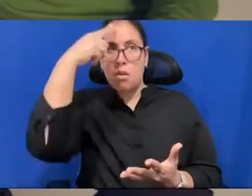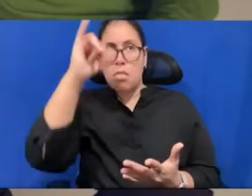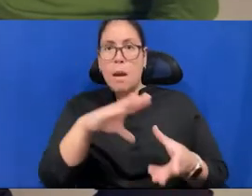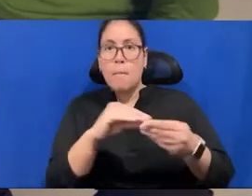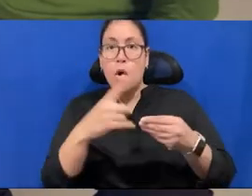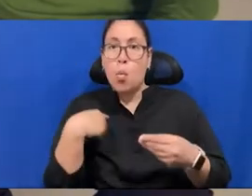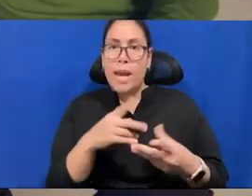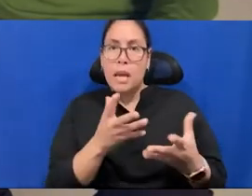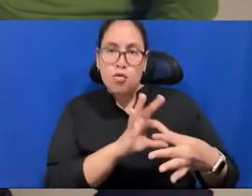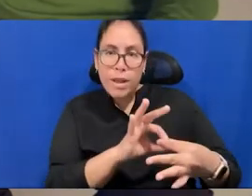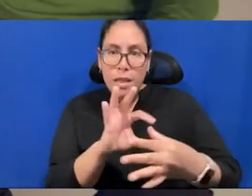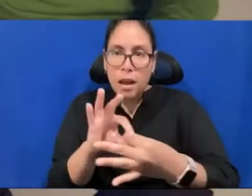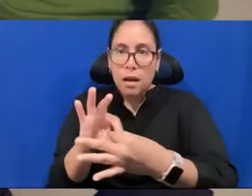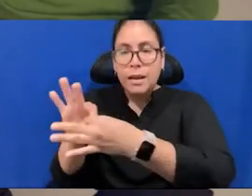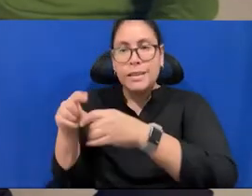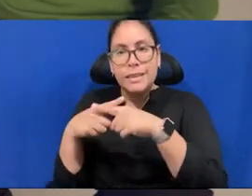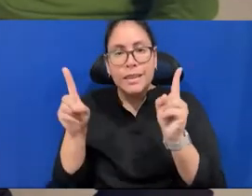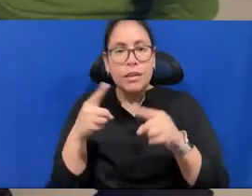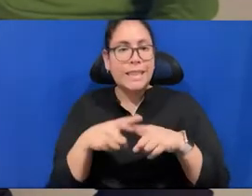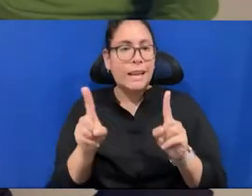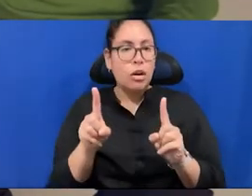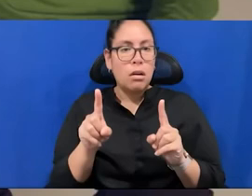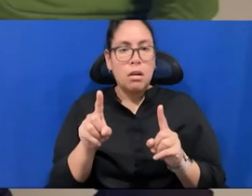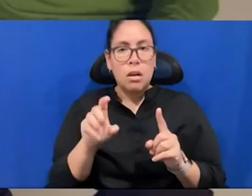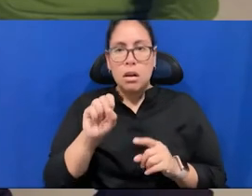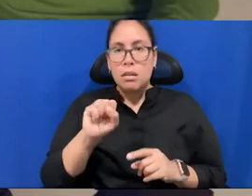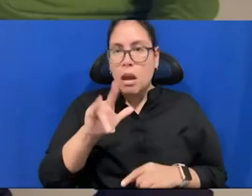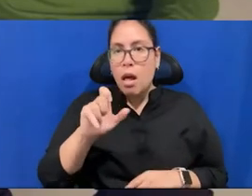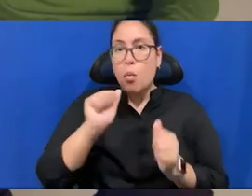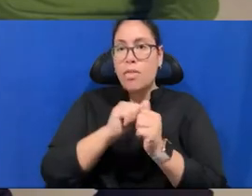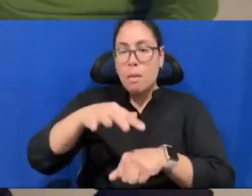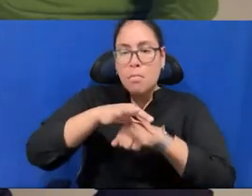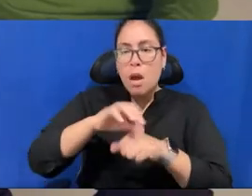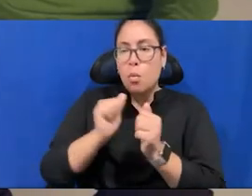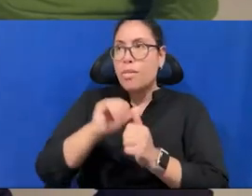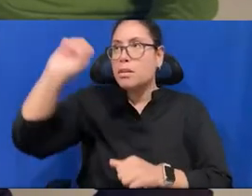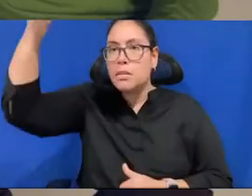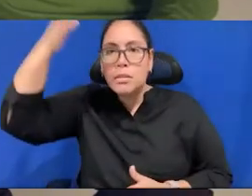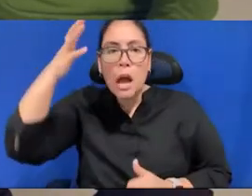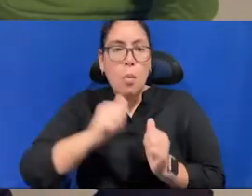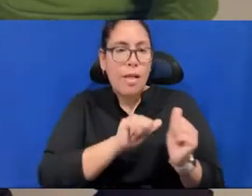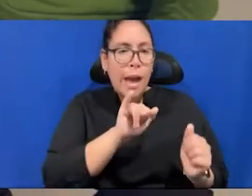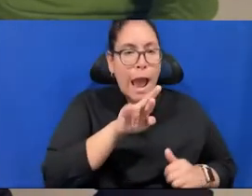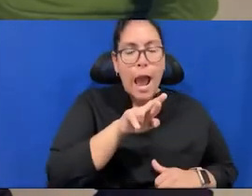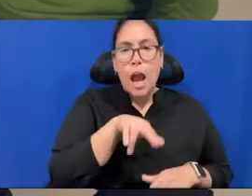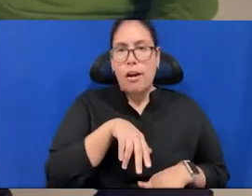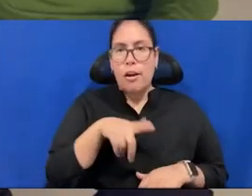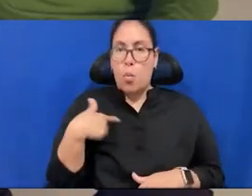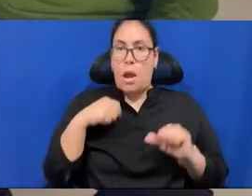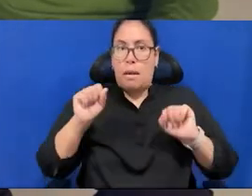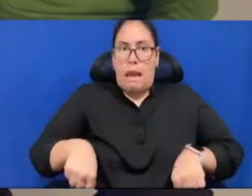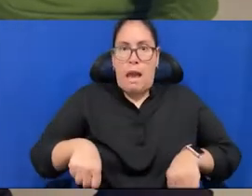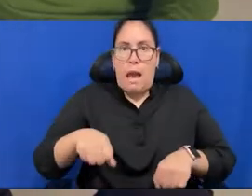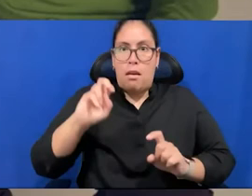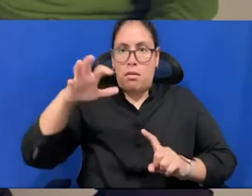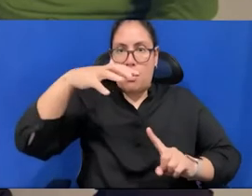with the planet, with the sun and try to find this equilibrium, we might be able to float again on Pacha or